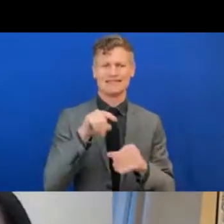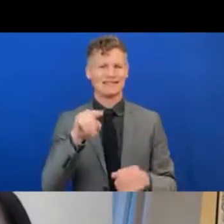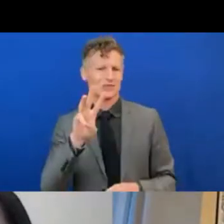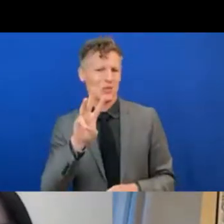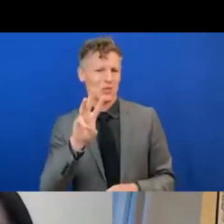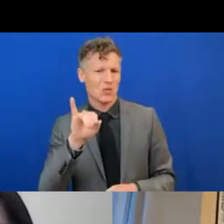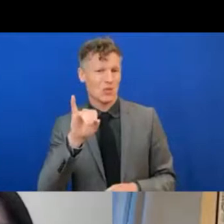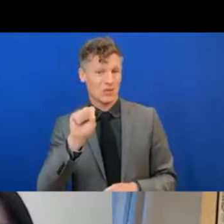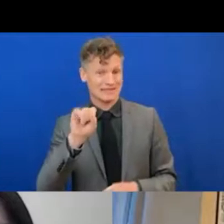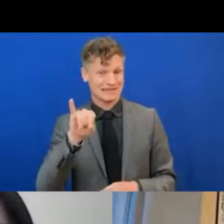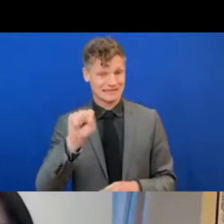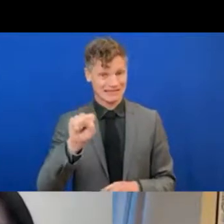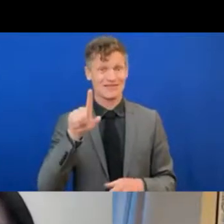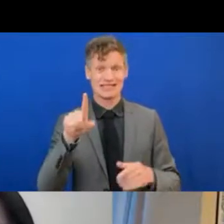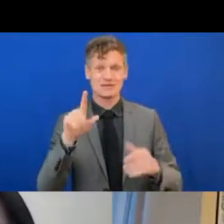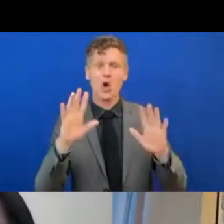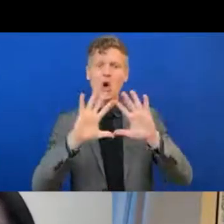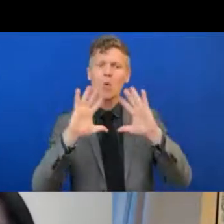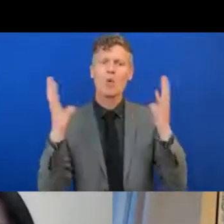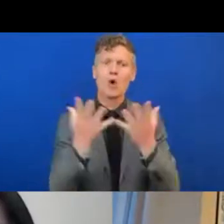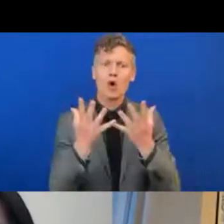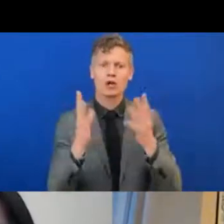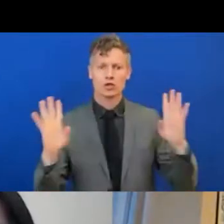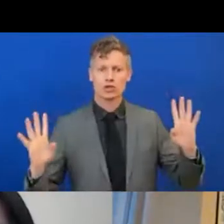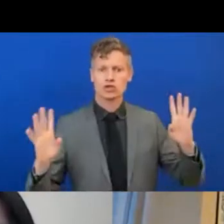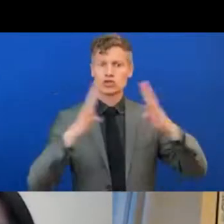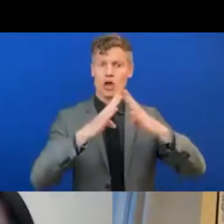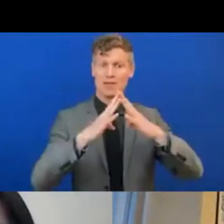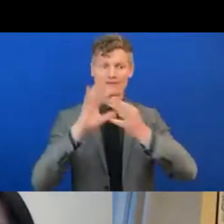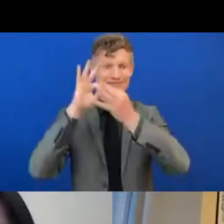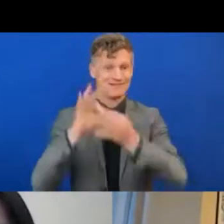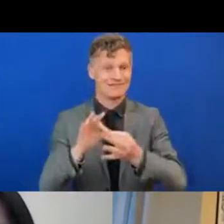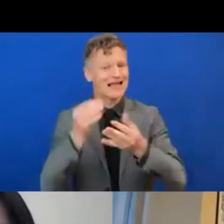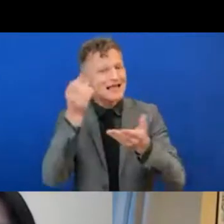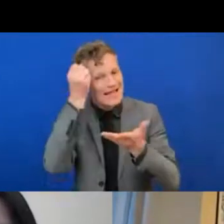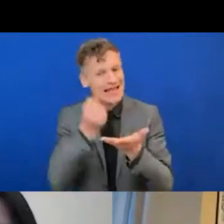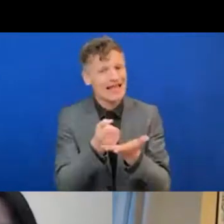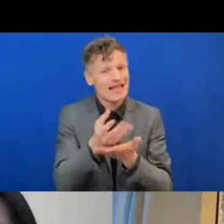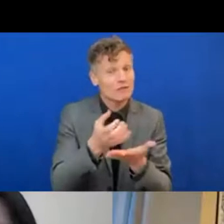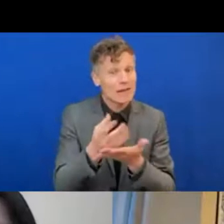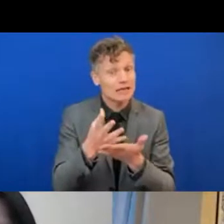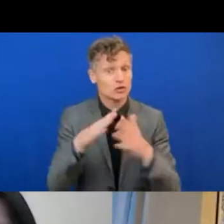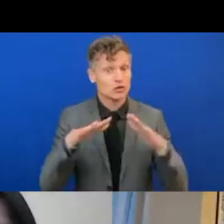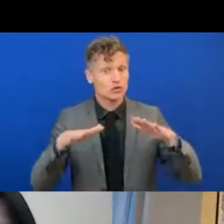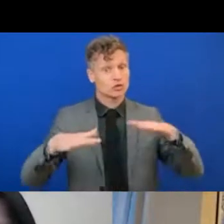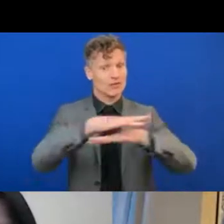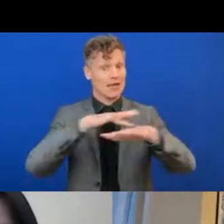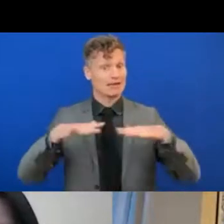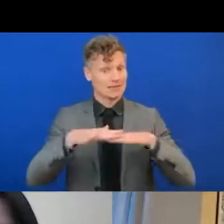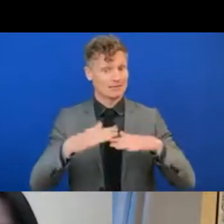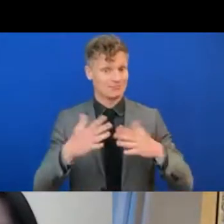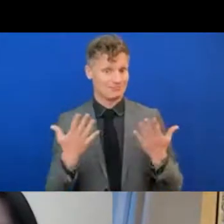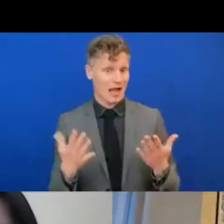Summit on Information Society, which, of course, is starting now as well. Number one,